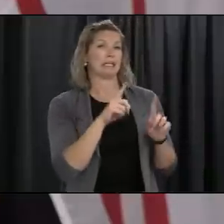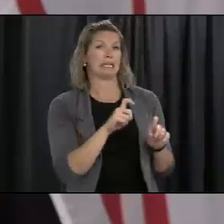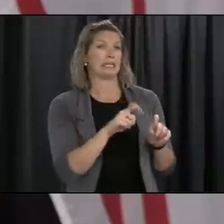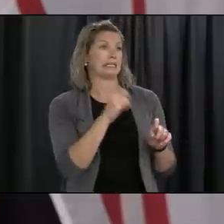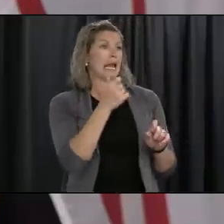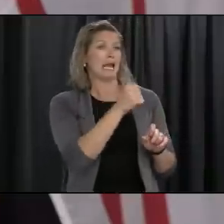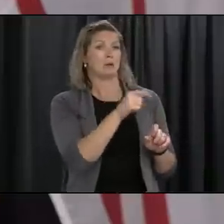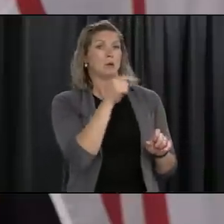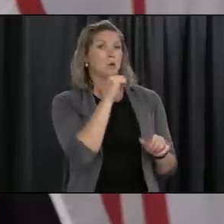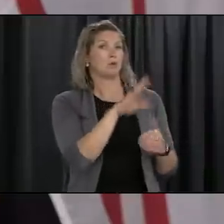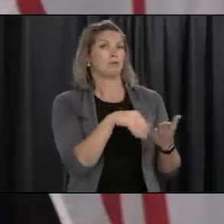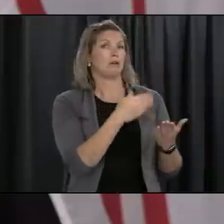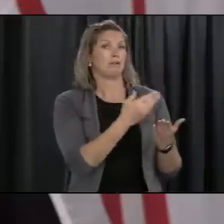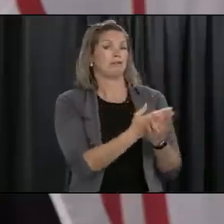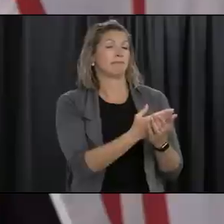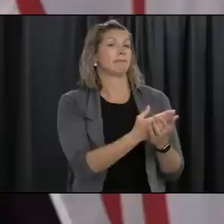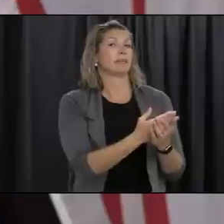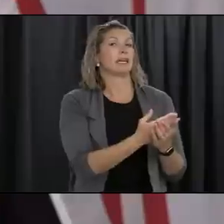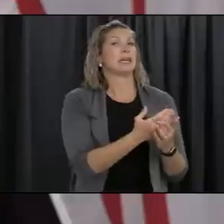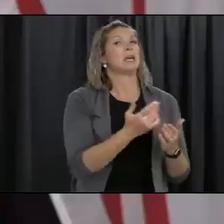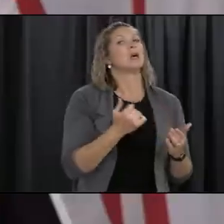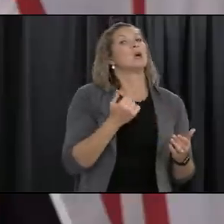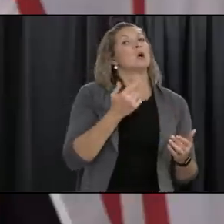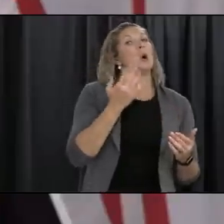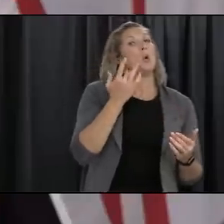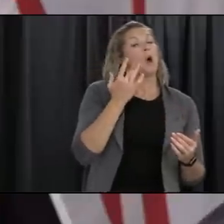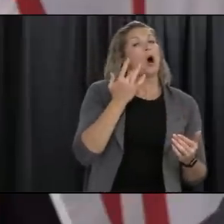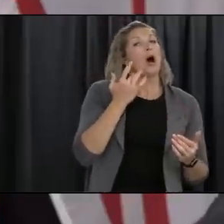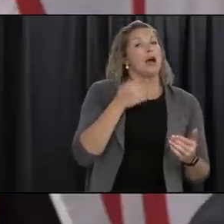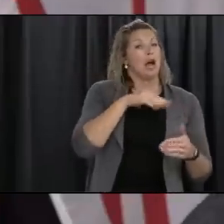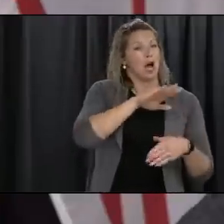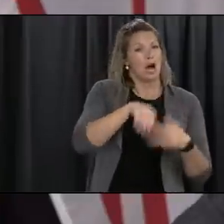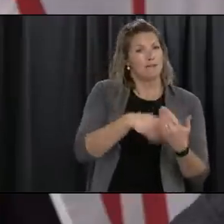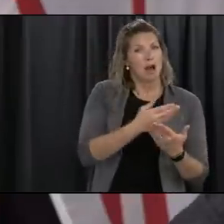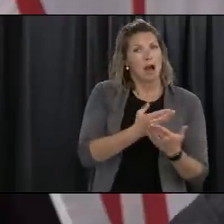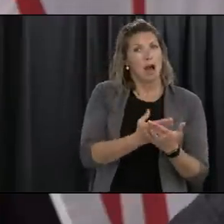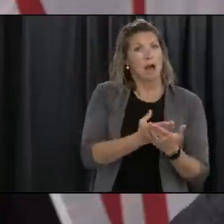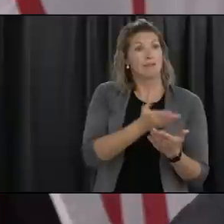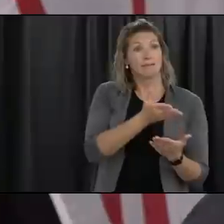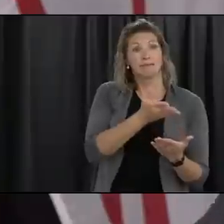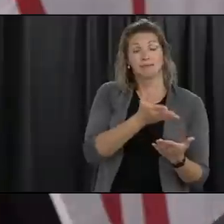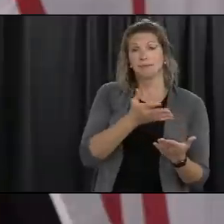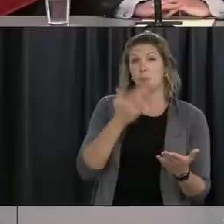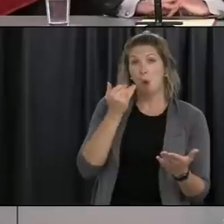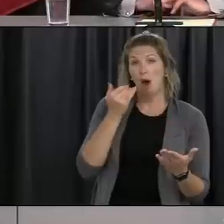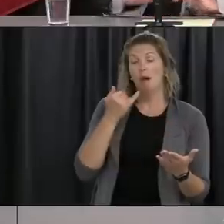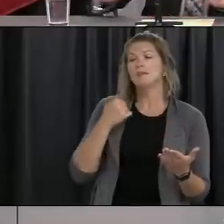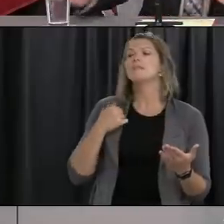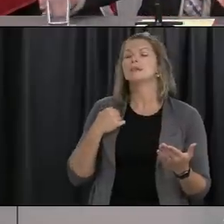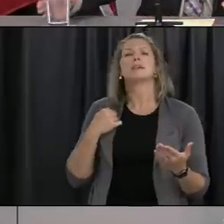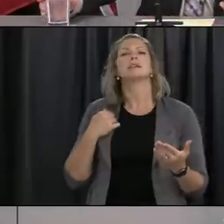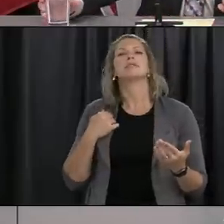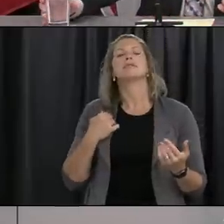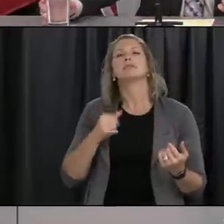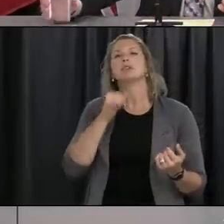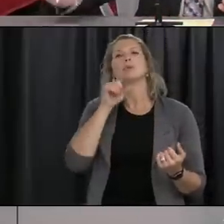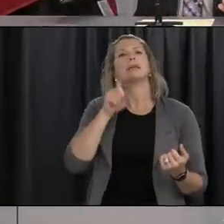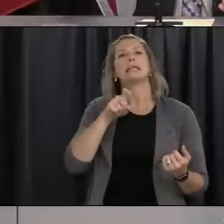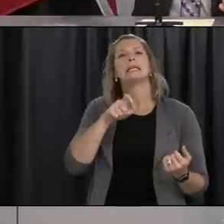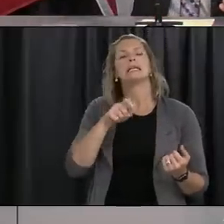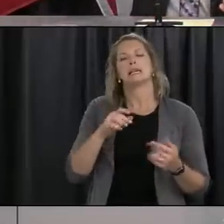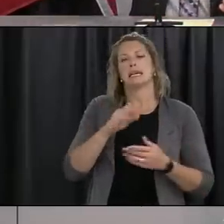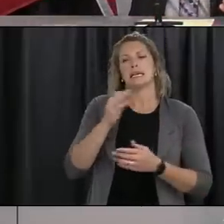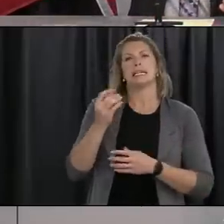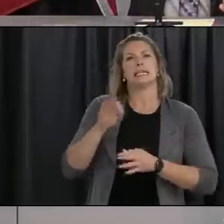we test between day five and day seven and there's a reason for that i don't know if dr sevier wants to elaborate further sure i i think you know